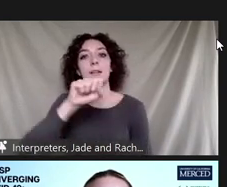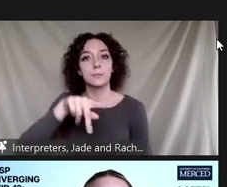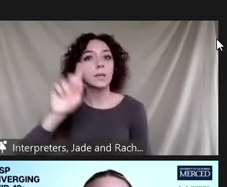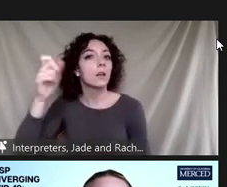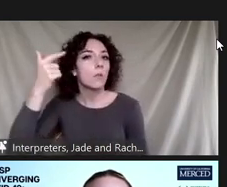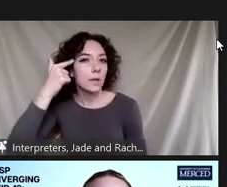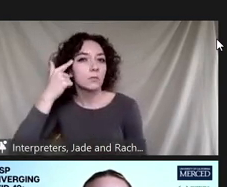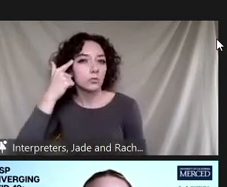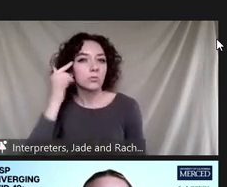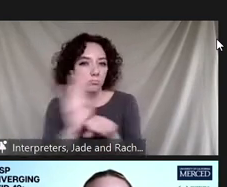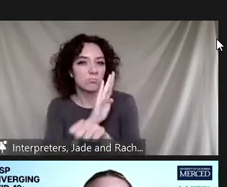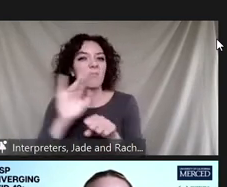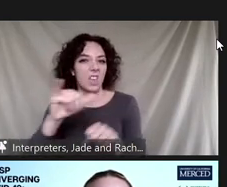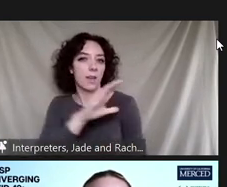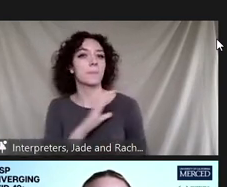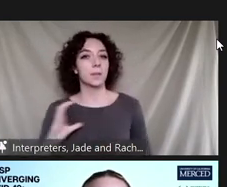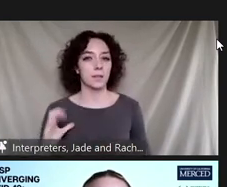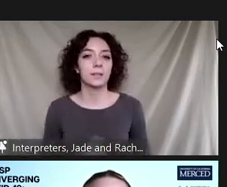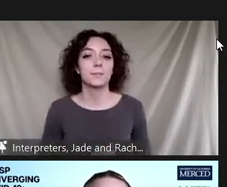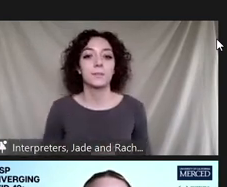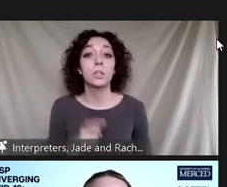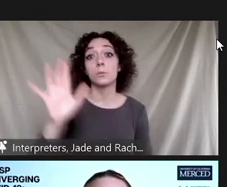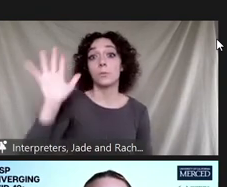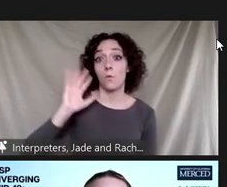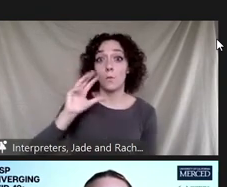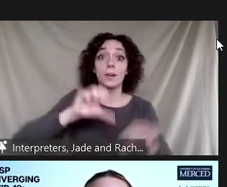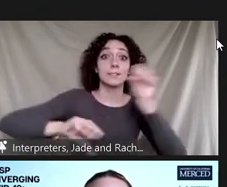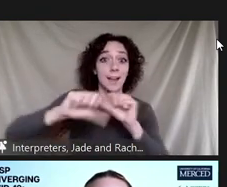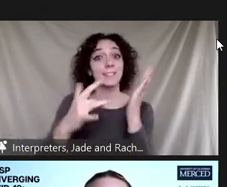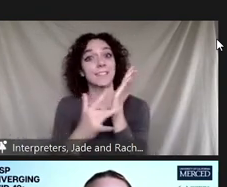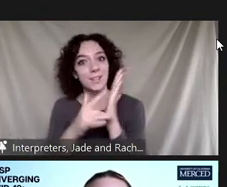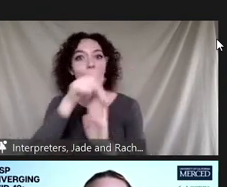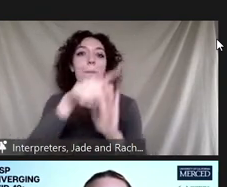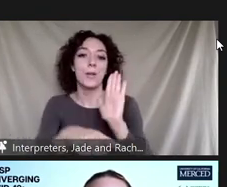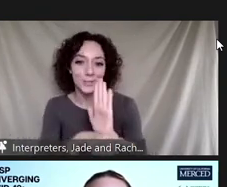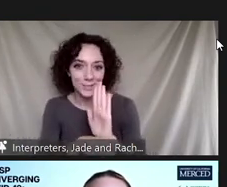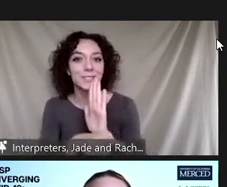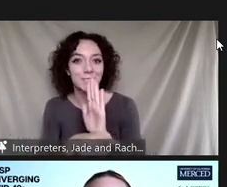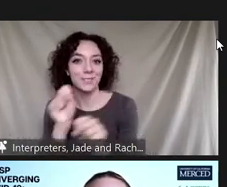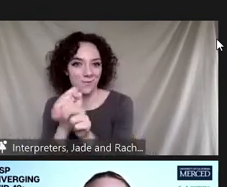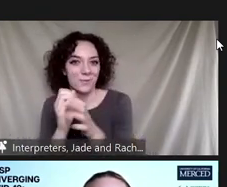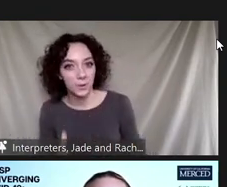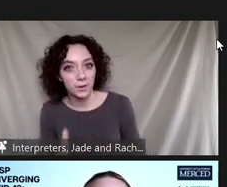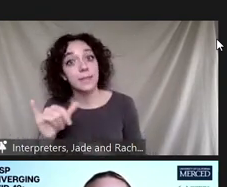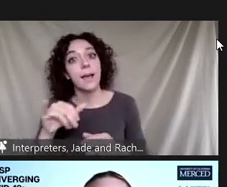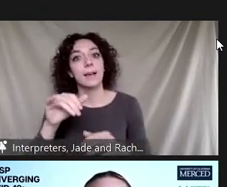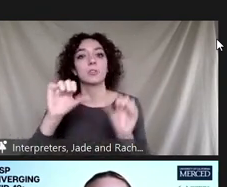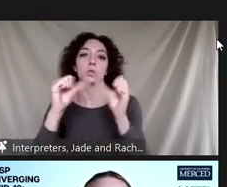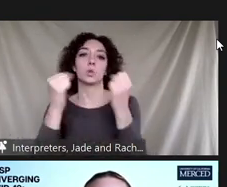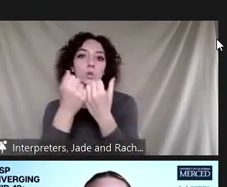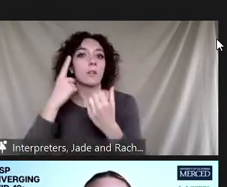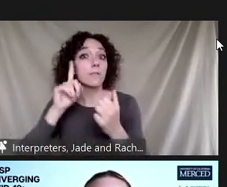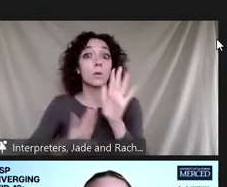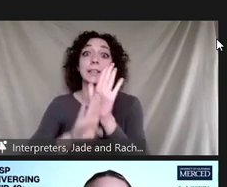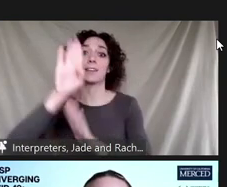um she's a former science and technology policy fellow through the american association for the advancement of